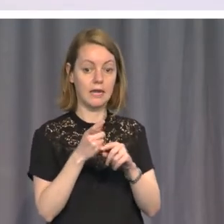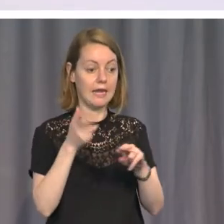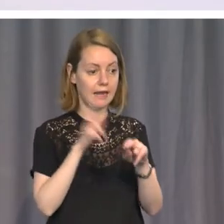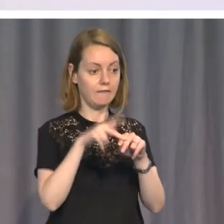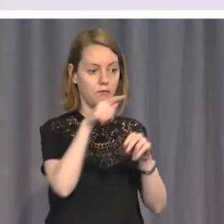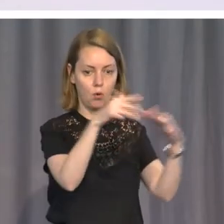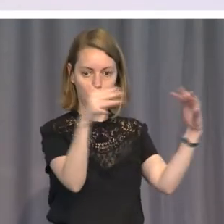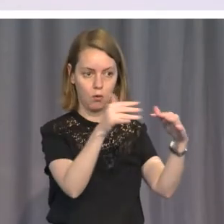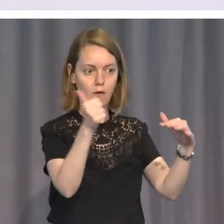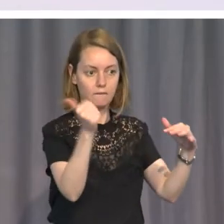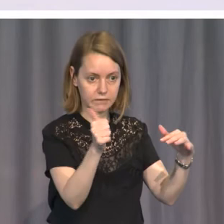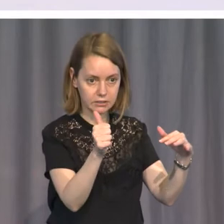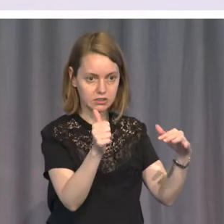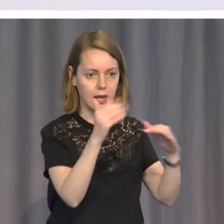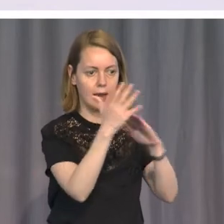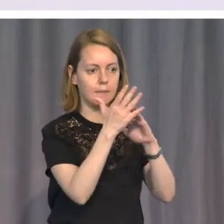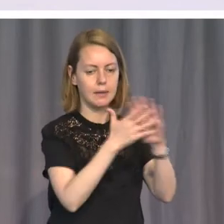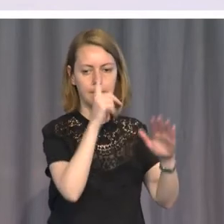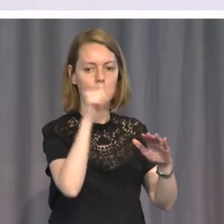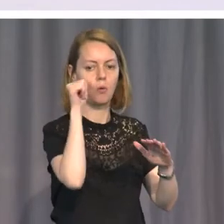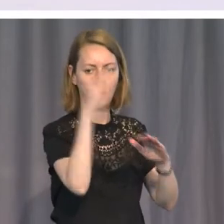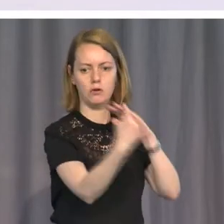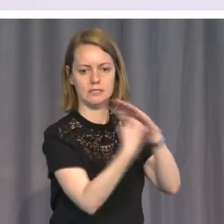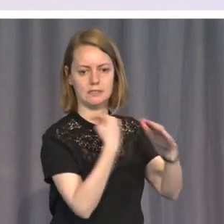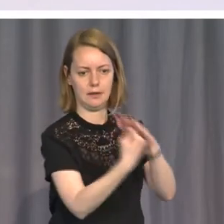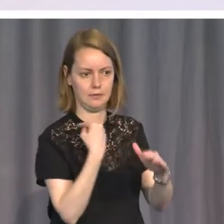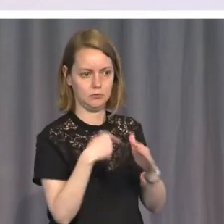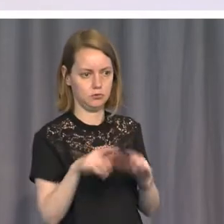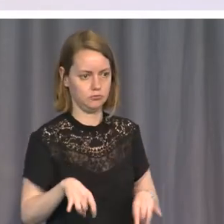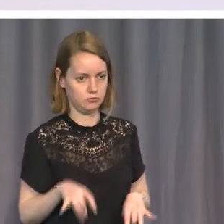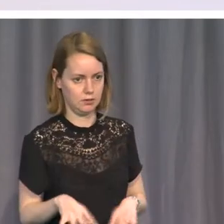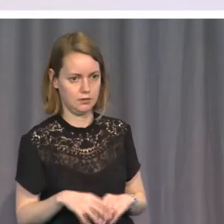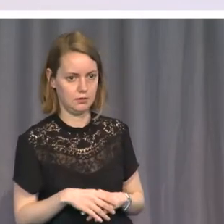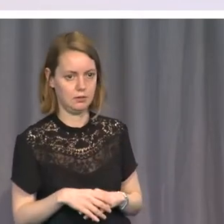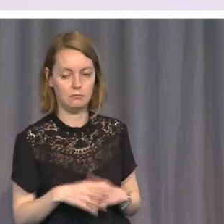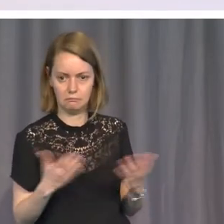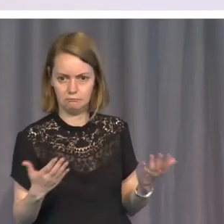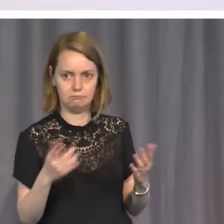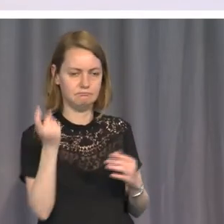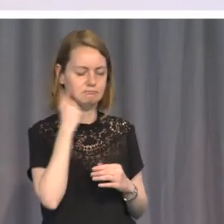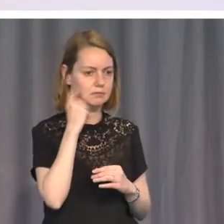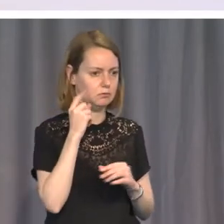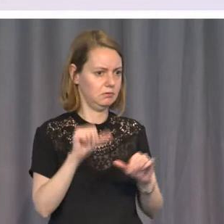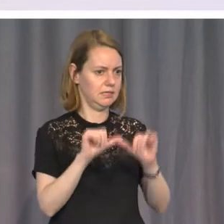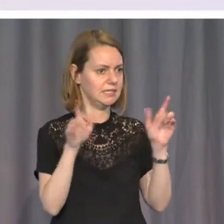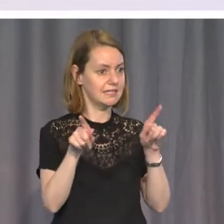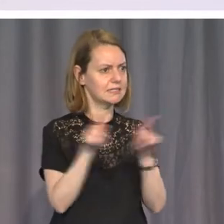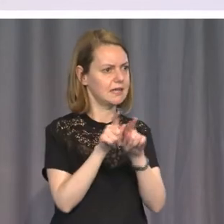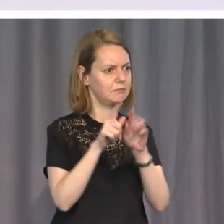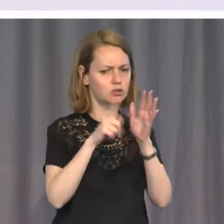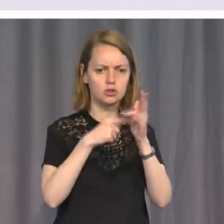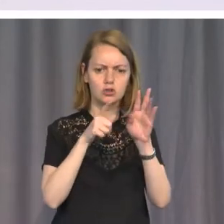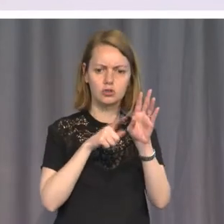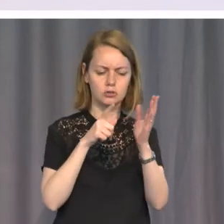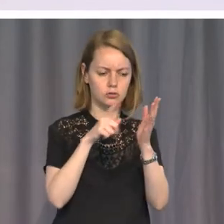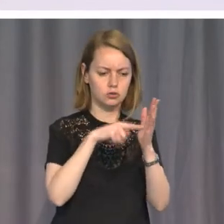their life to retain their liberty. That is, after all, the message of the jolly swagman in the song that